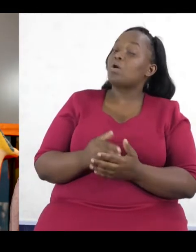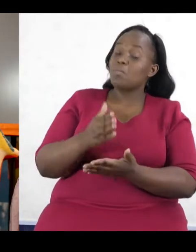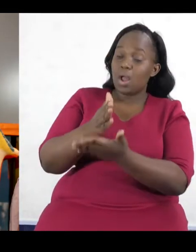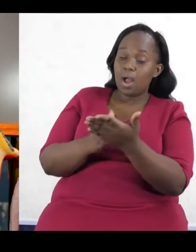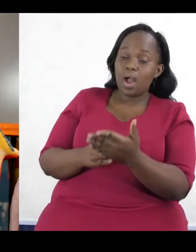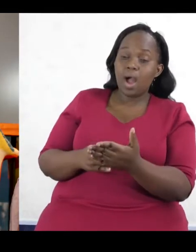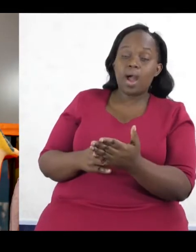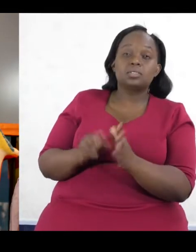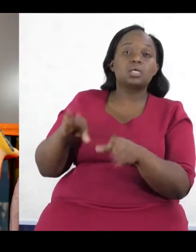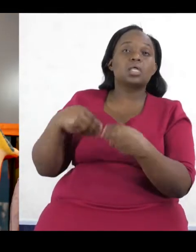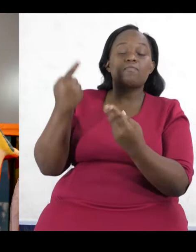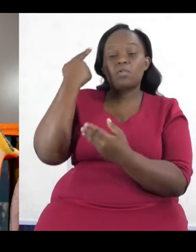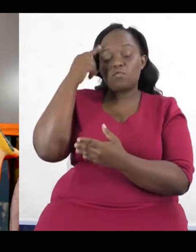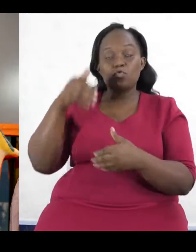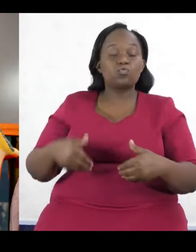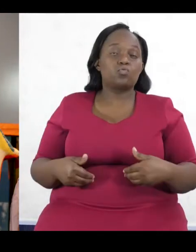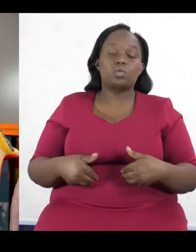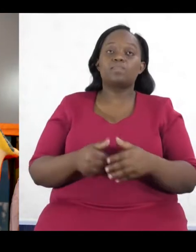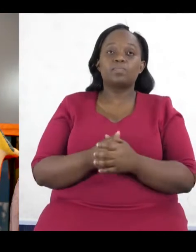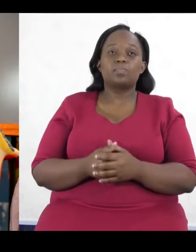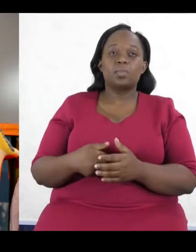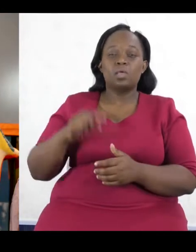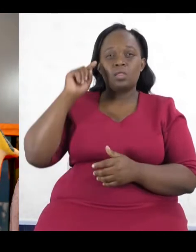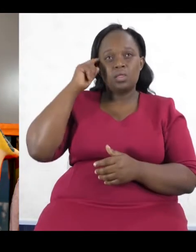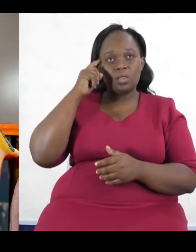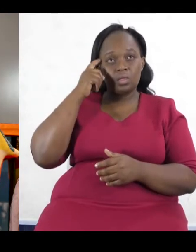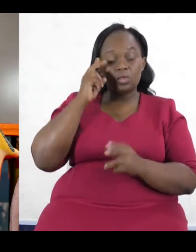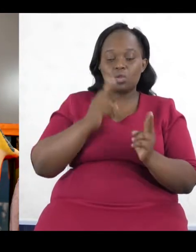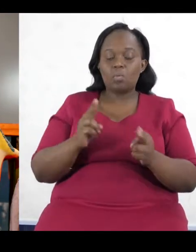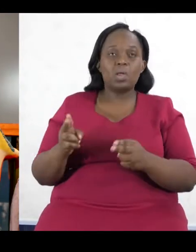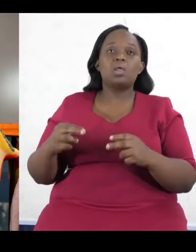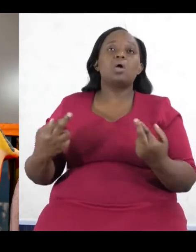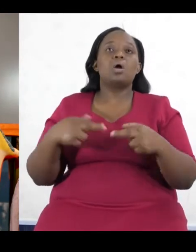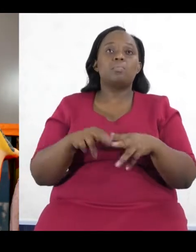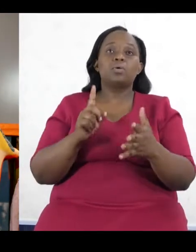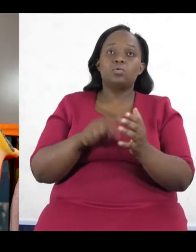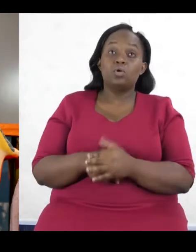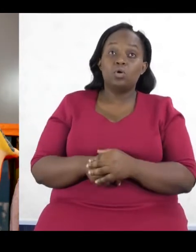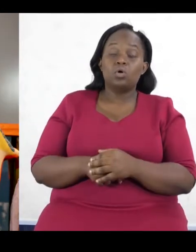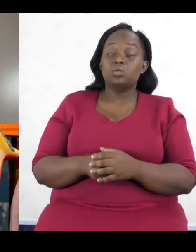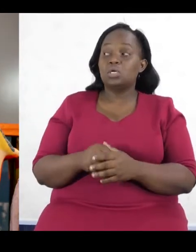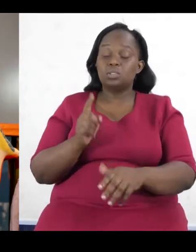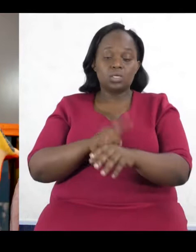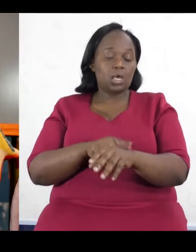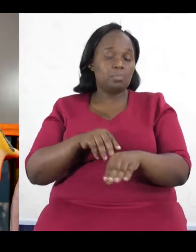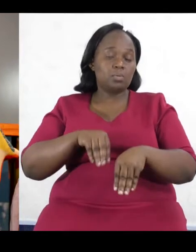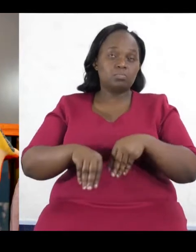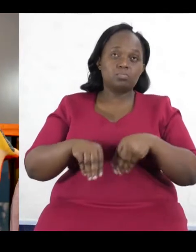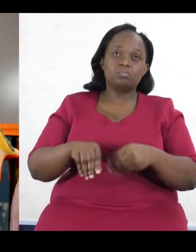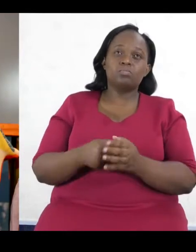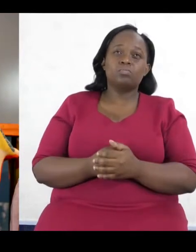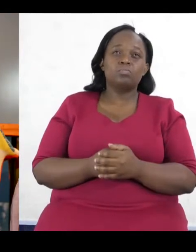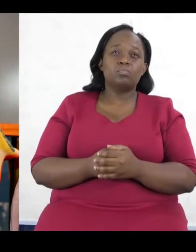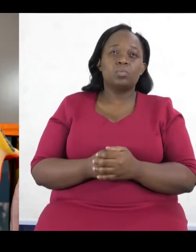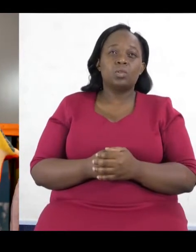So I think usually what happens when it comes to election seasons and all that, most of these departments are very politicized